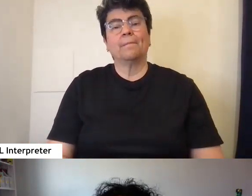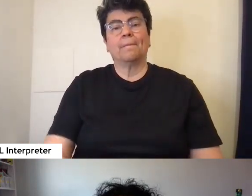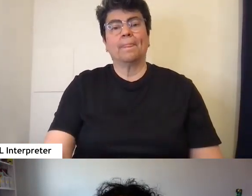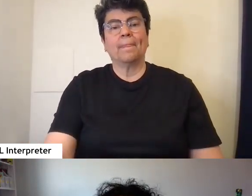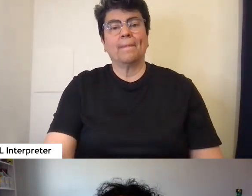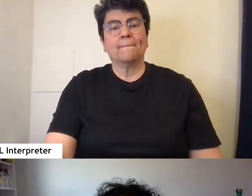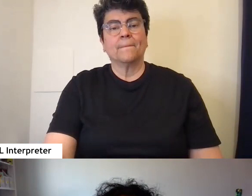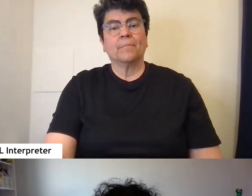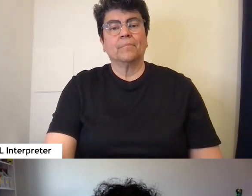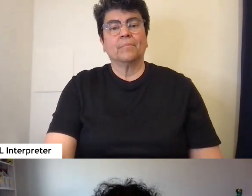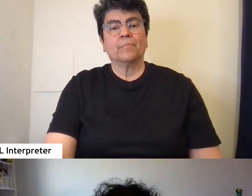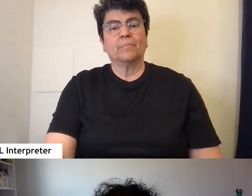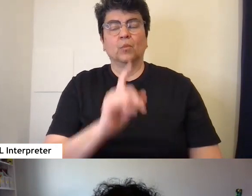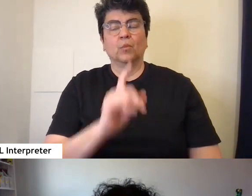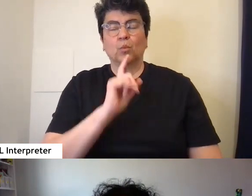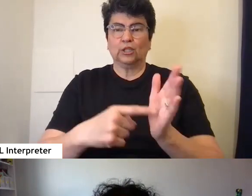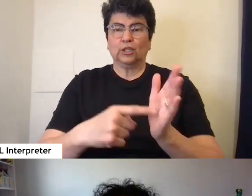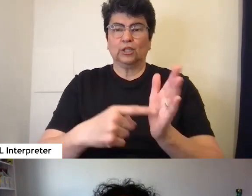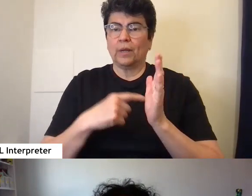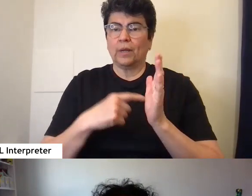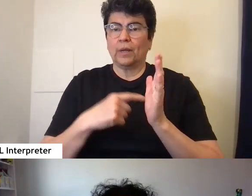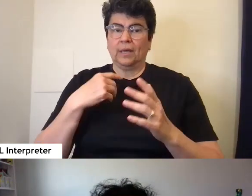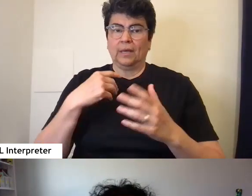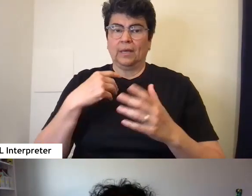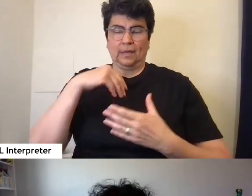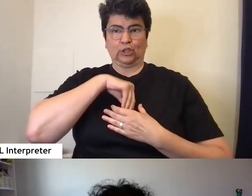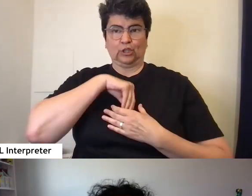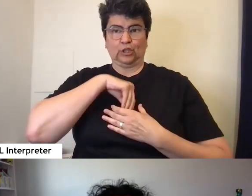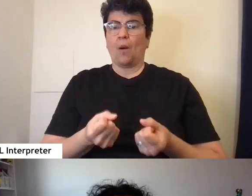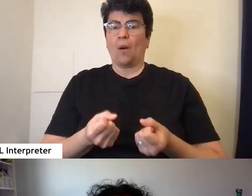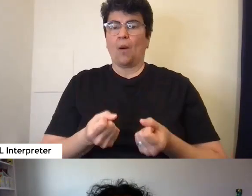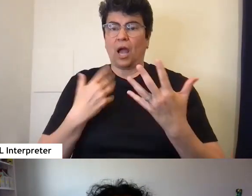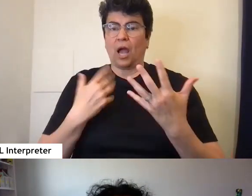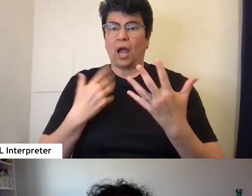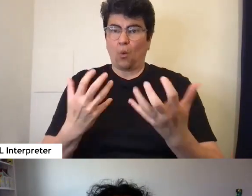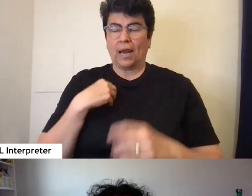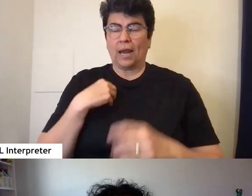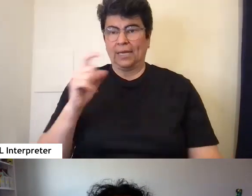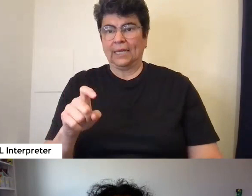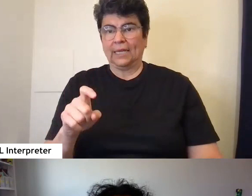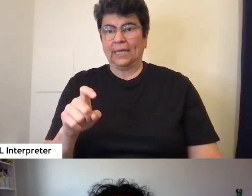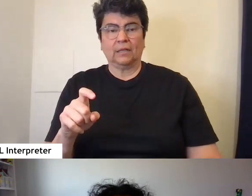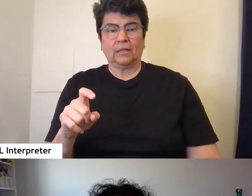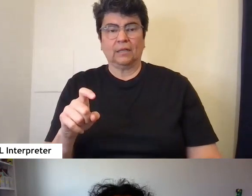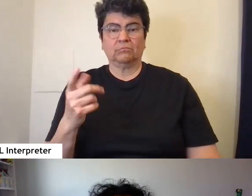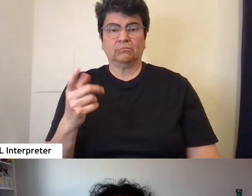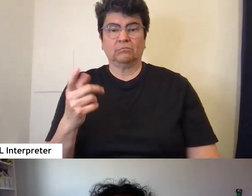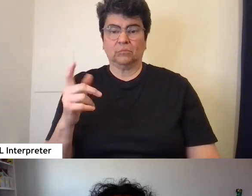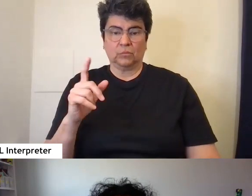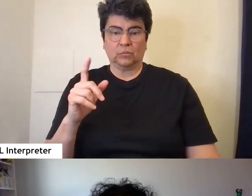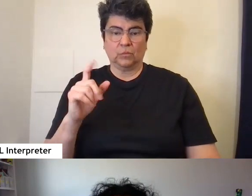It really showed me internally how much I wanted and needed to work with